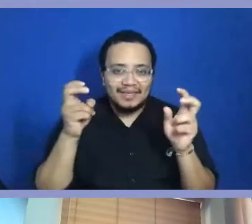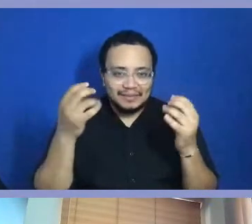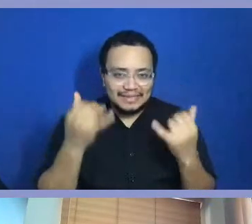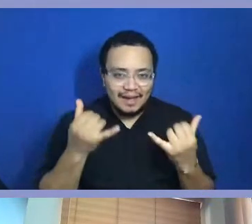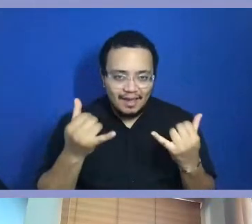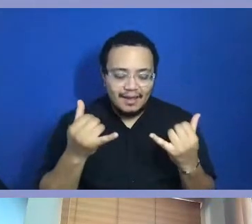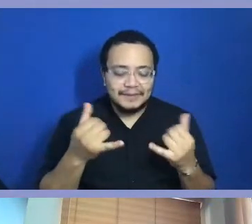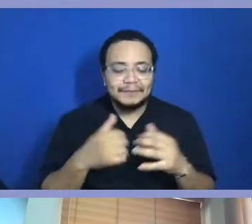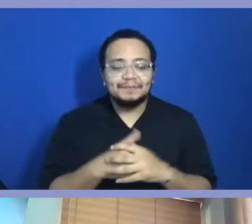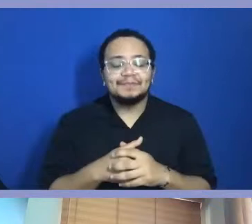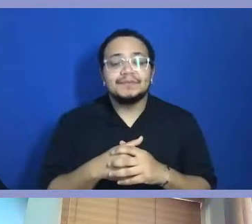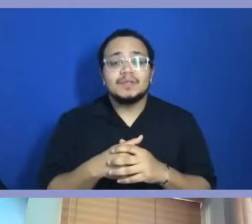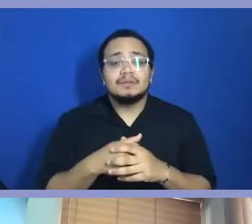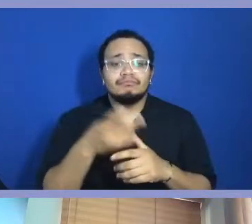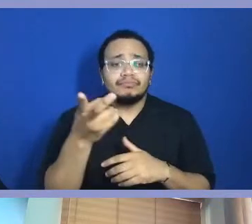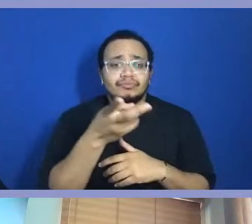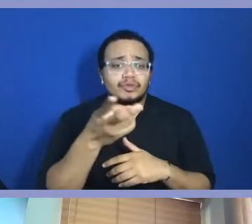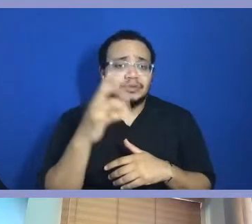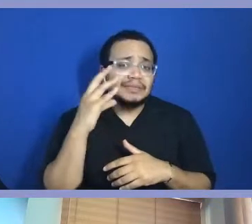us through your photos?